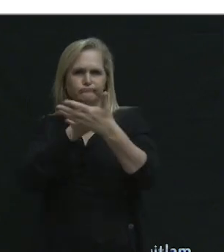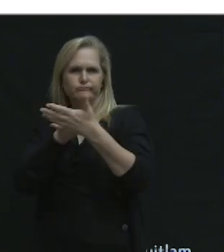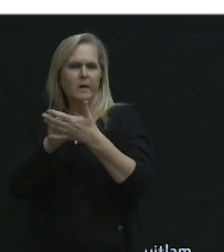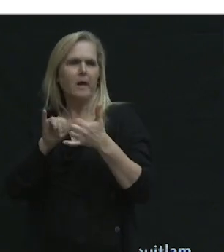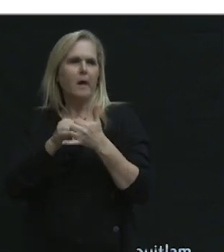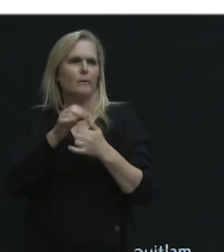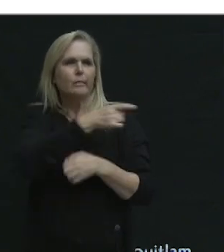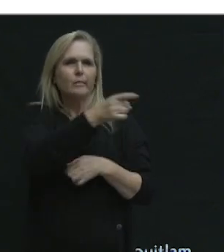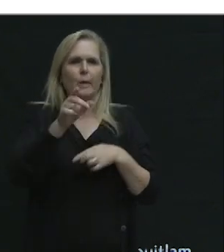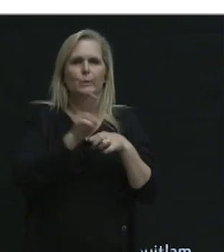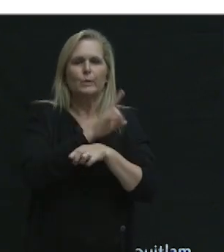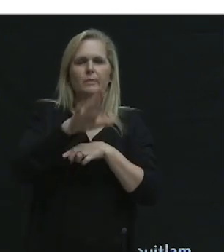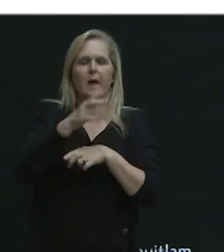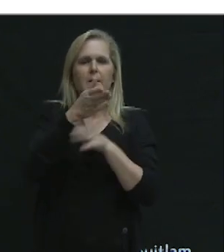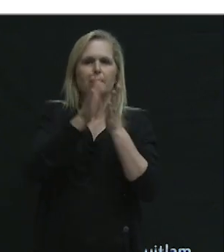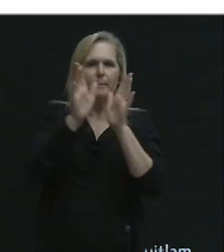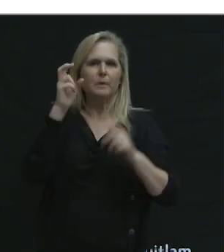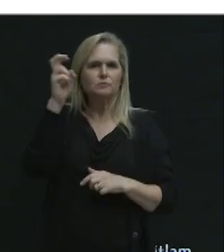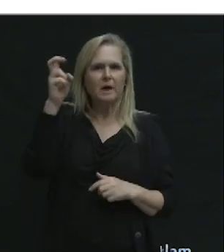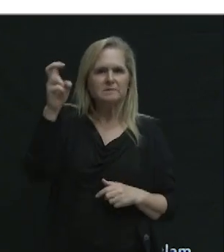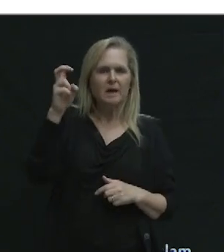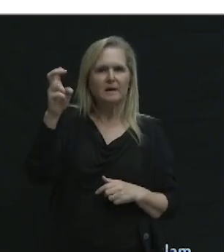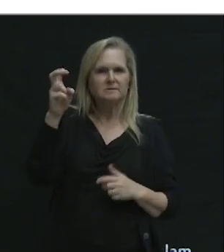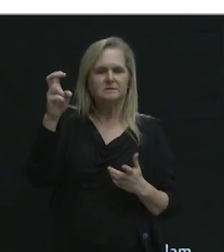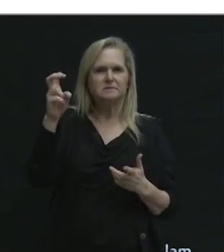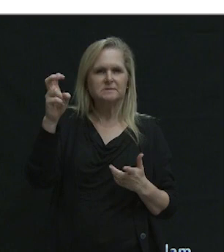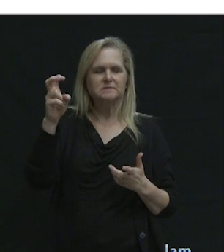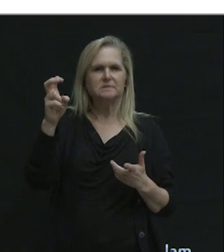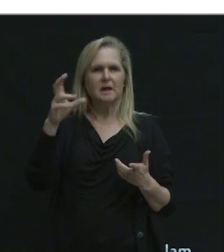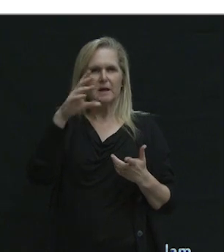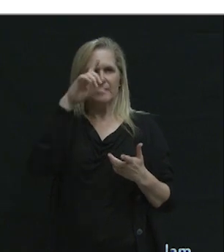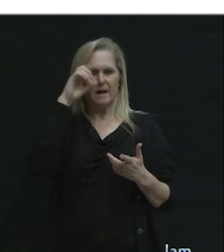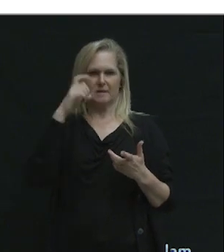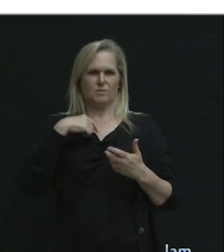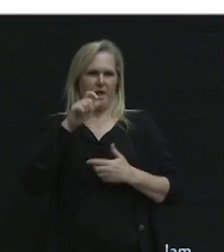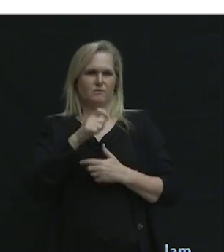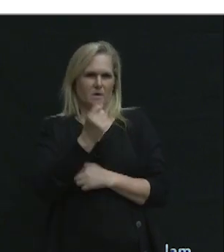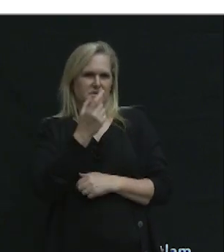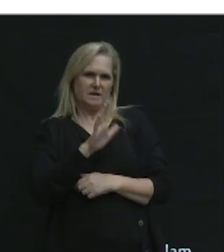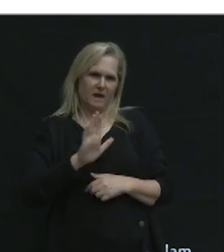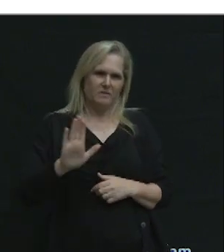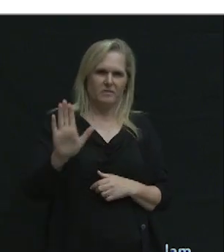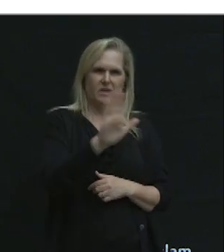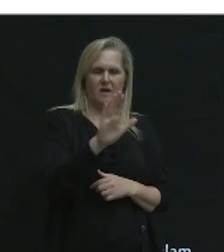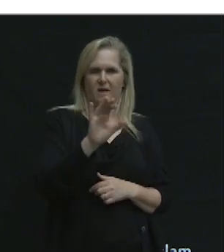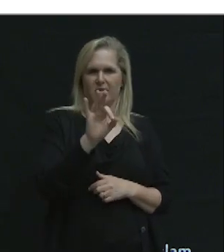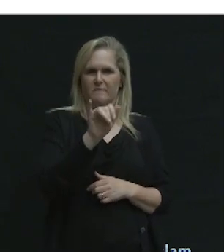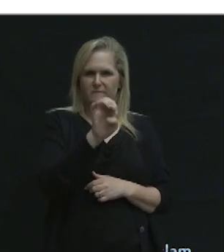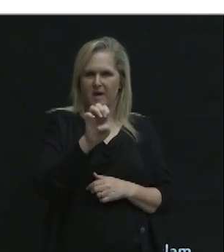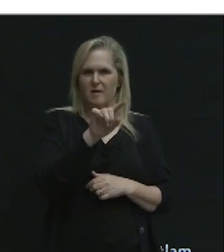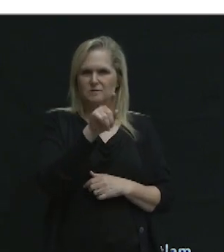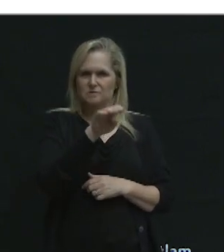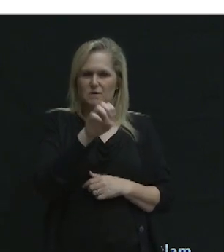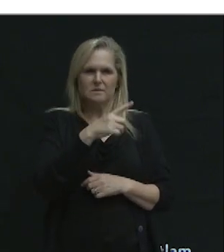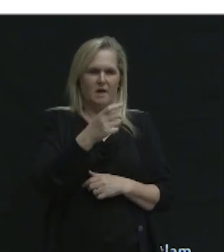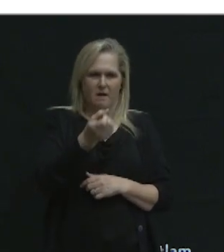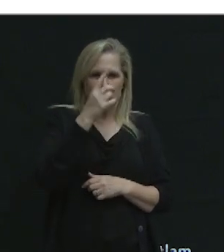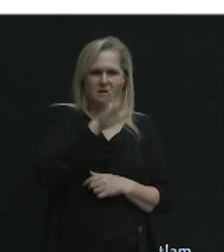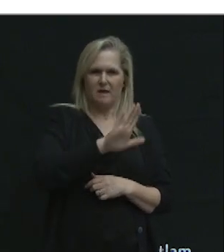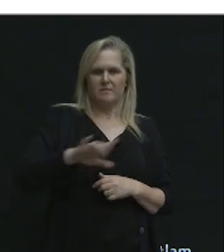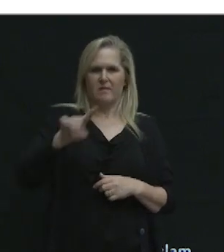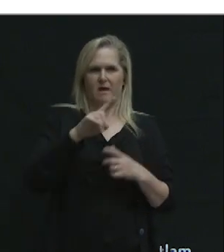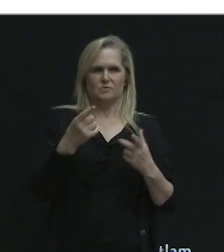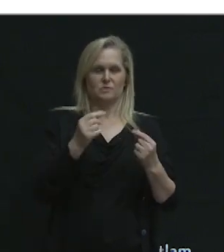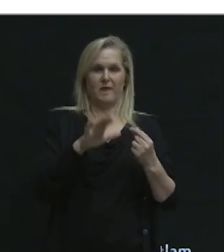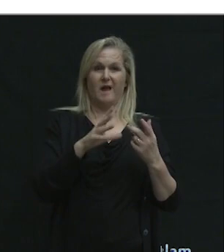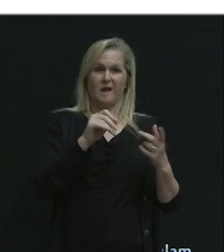public transit. Because, mind you, understanding bus routes, understanding the fare zones, and even just learning how to